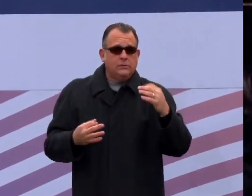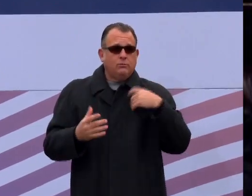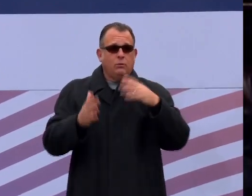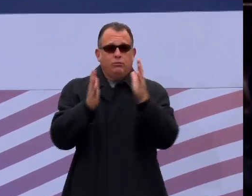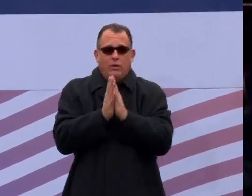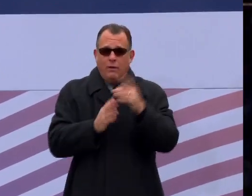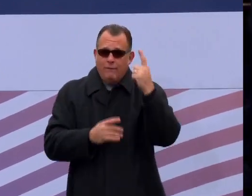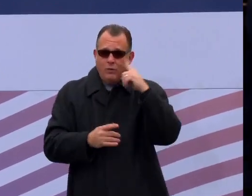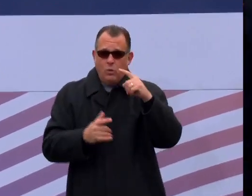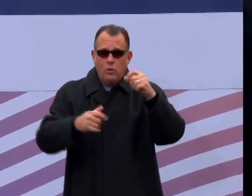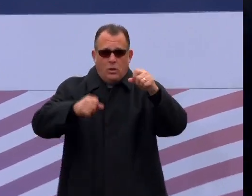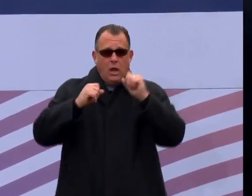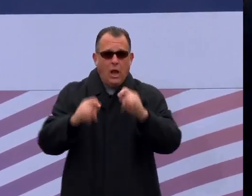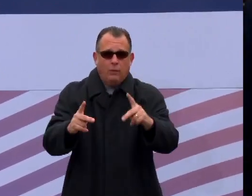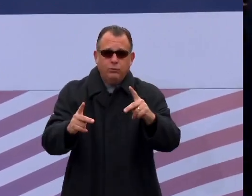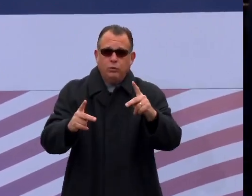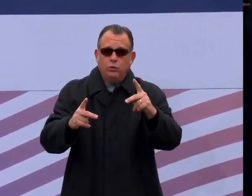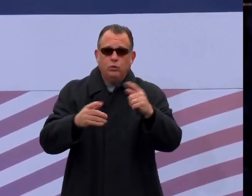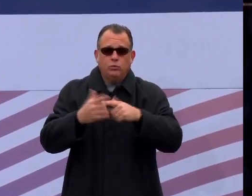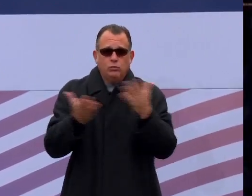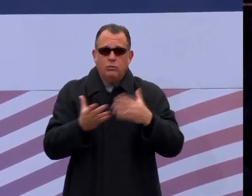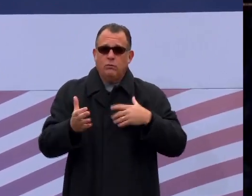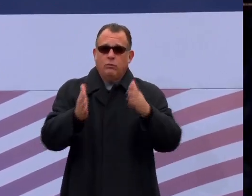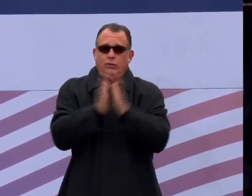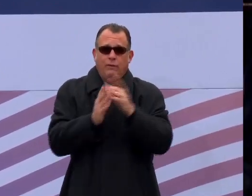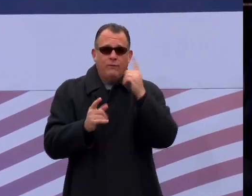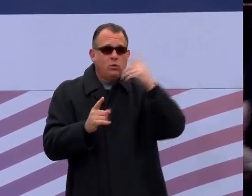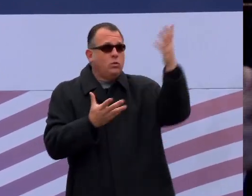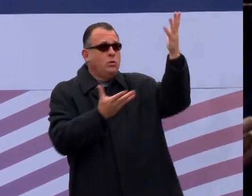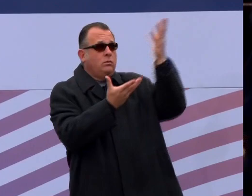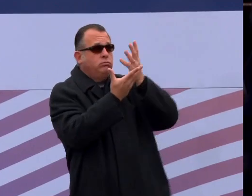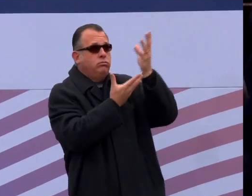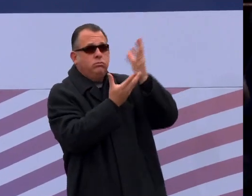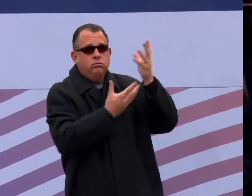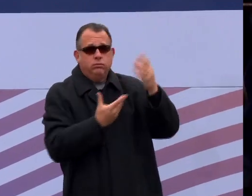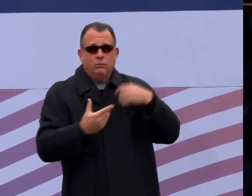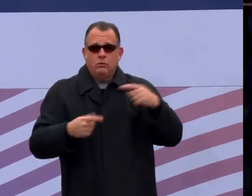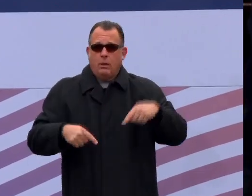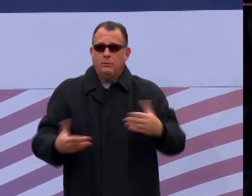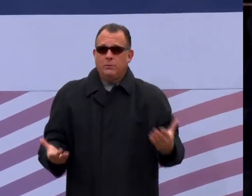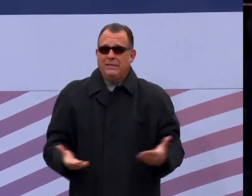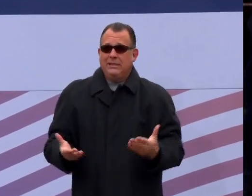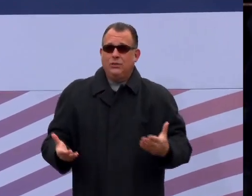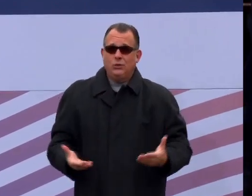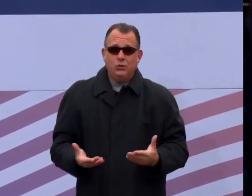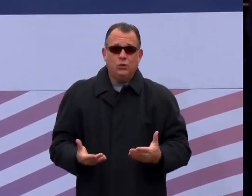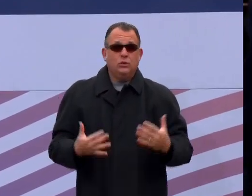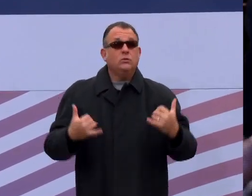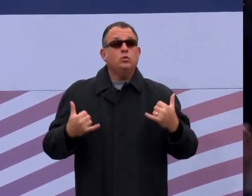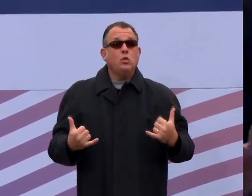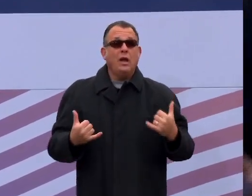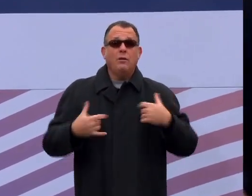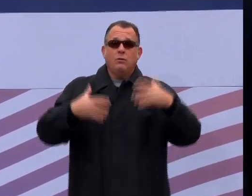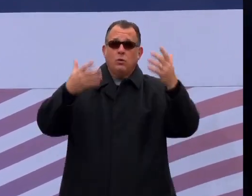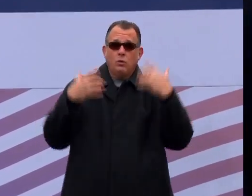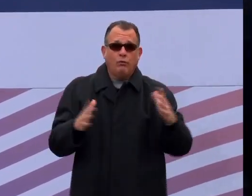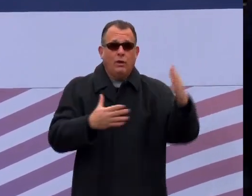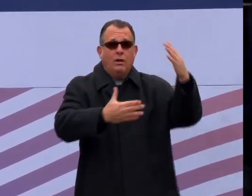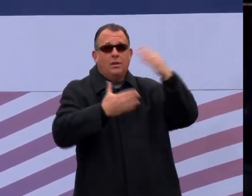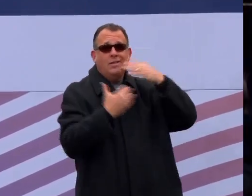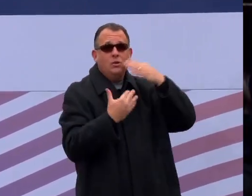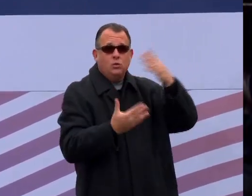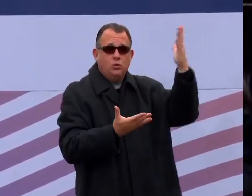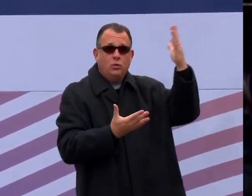for your will to be done. And we thank you ahead of time, God, for even this day